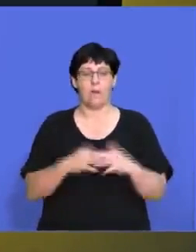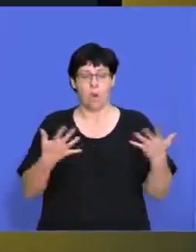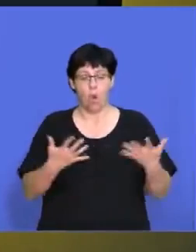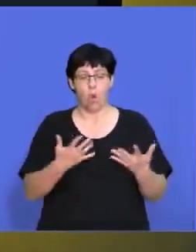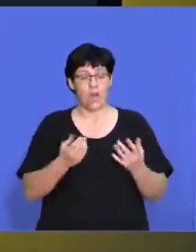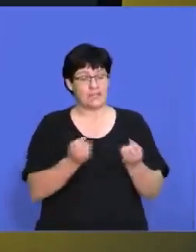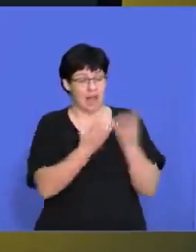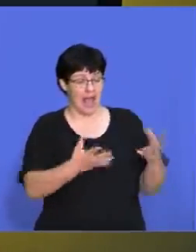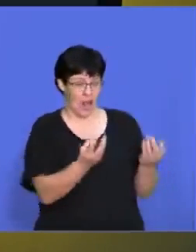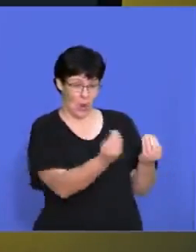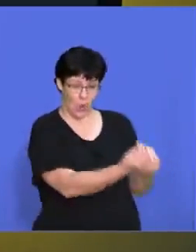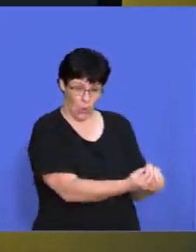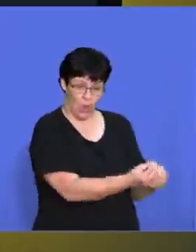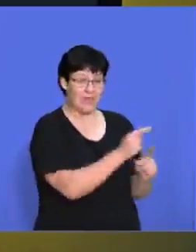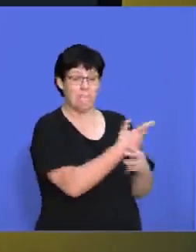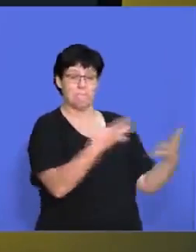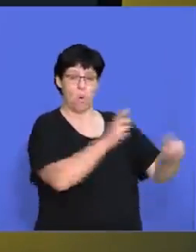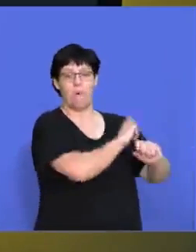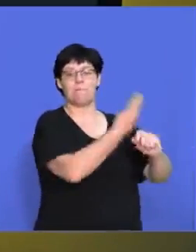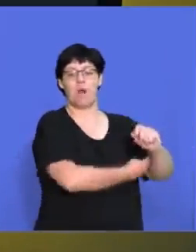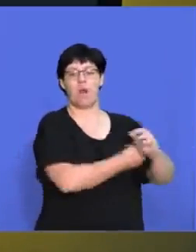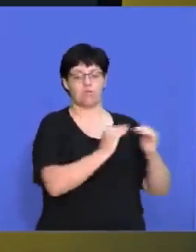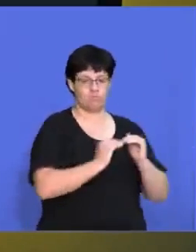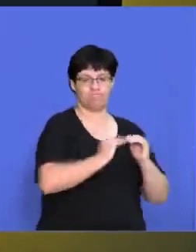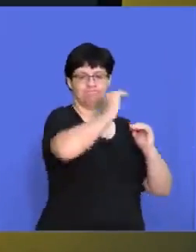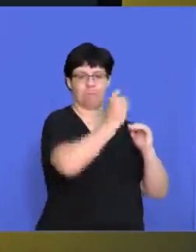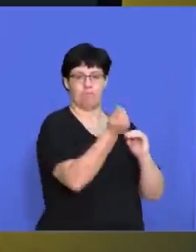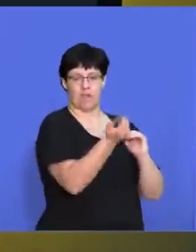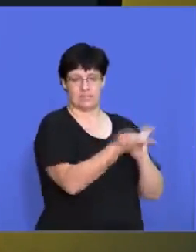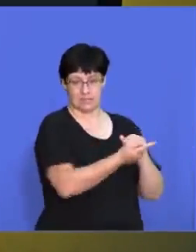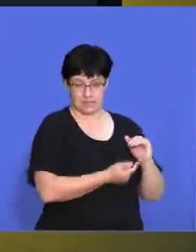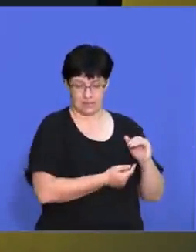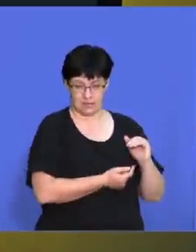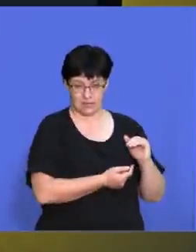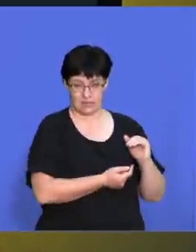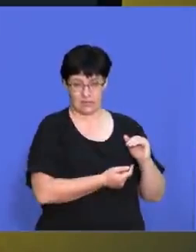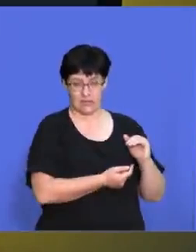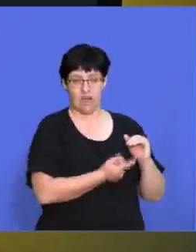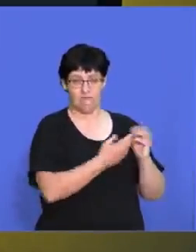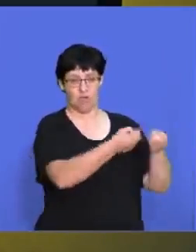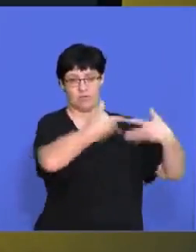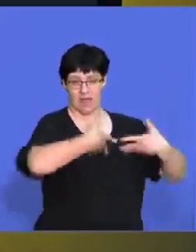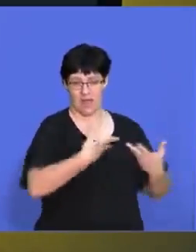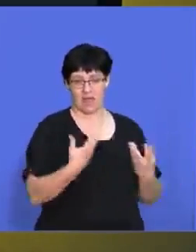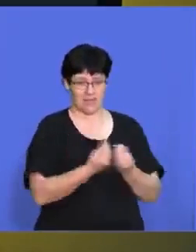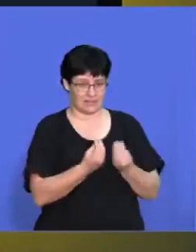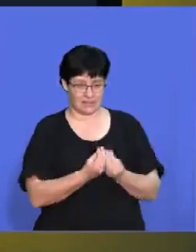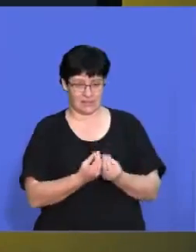the more power they have to raise the prices for the business.